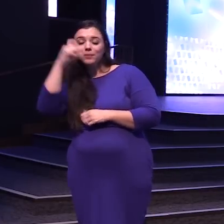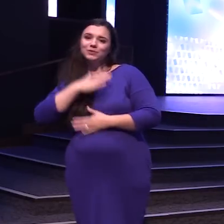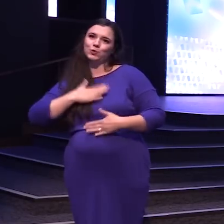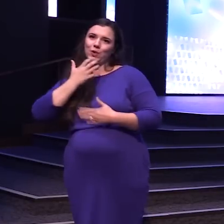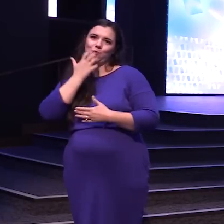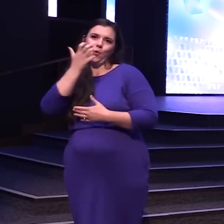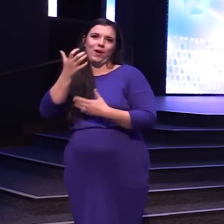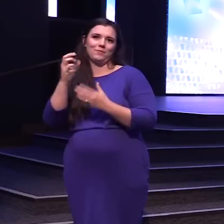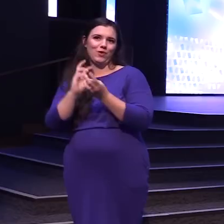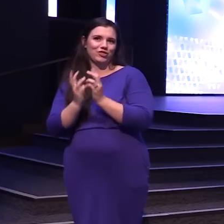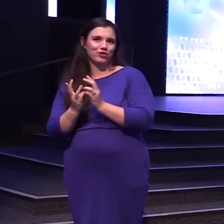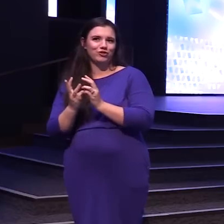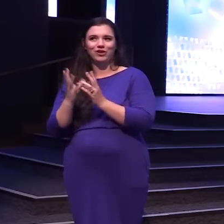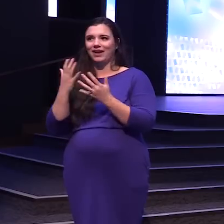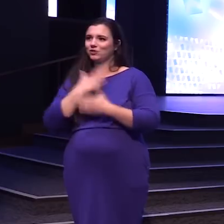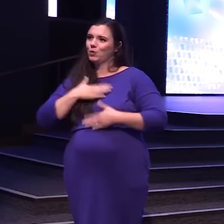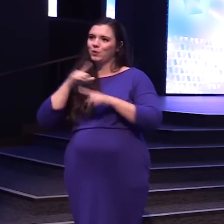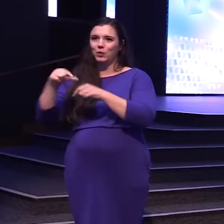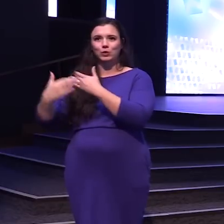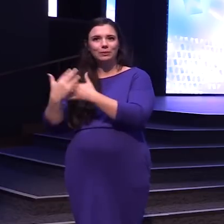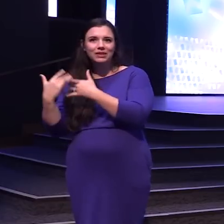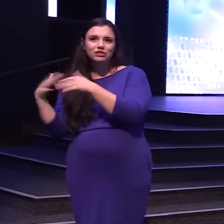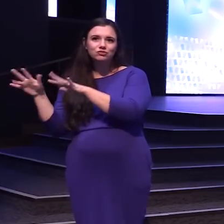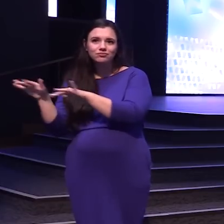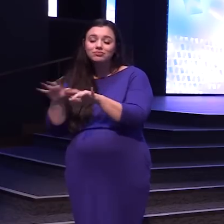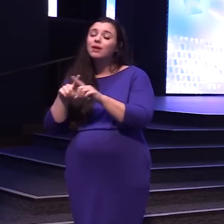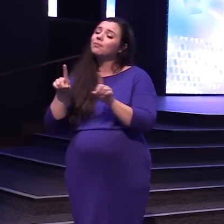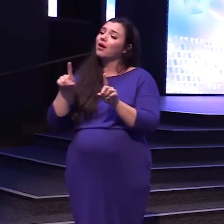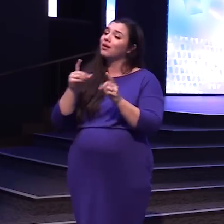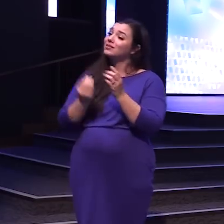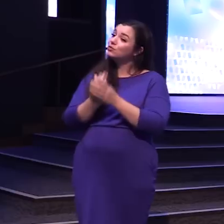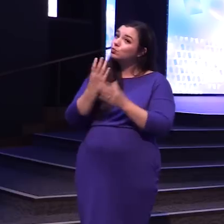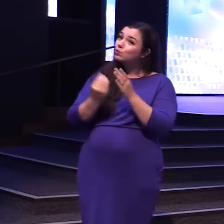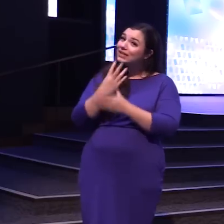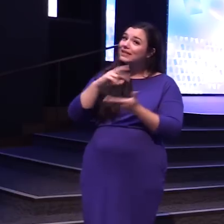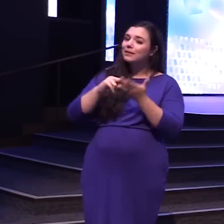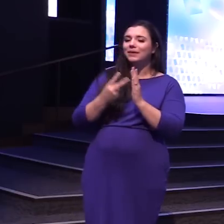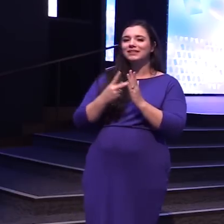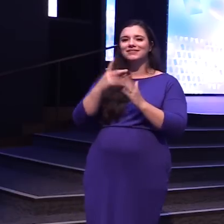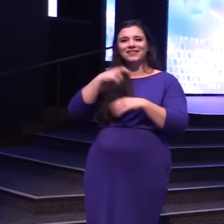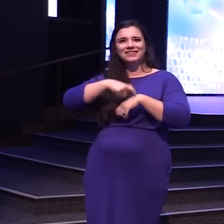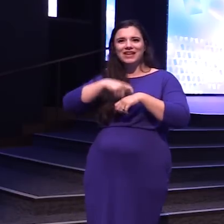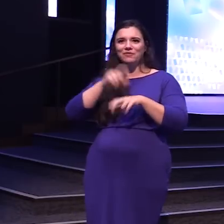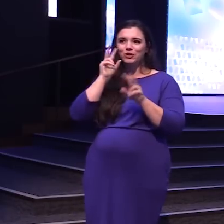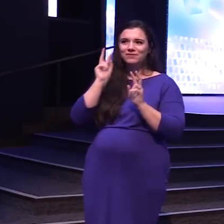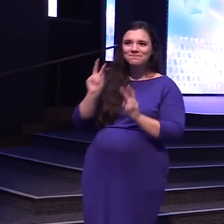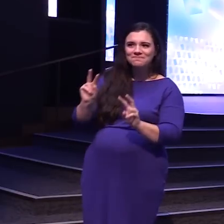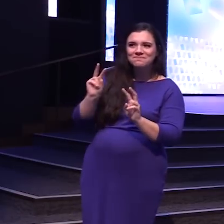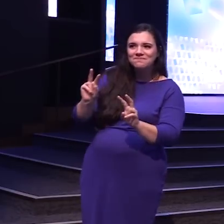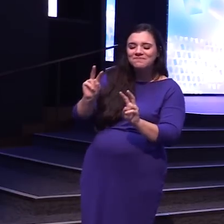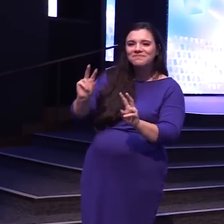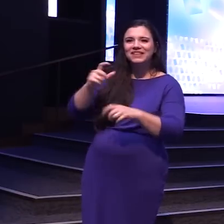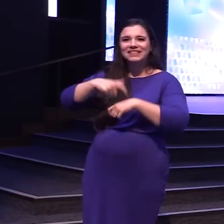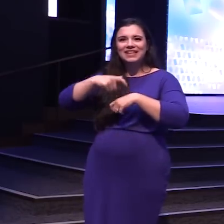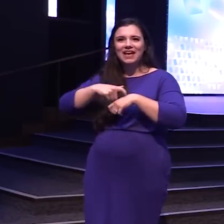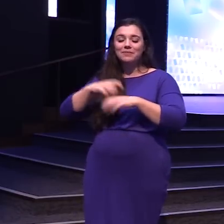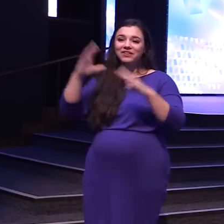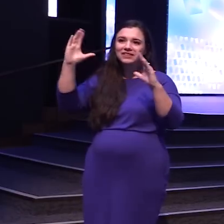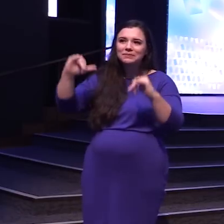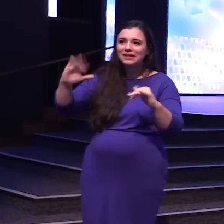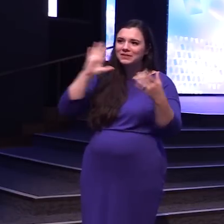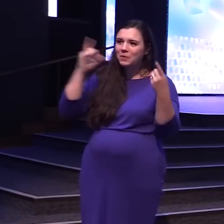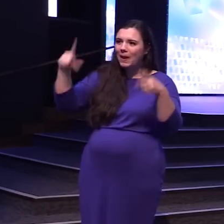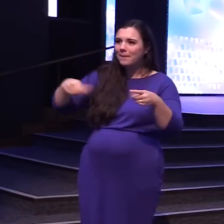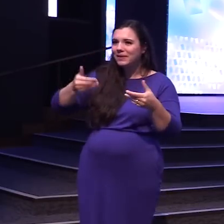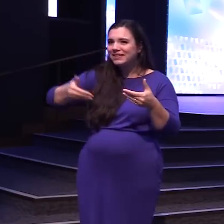weather Take me to a beach But I love spring Because it's the season of anticipation It's the season of expectation